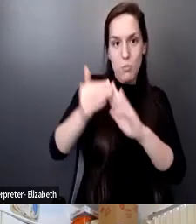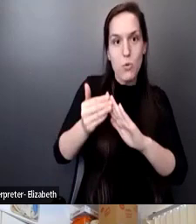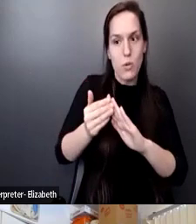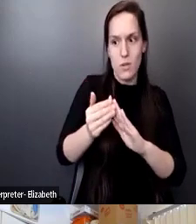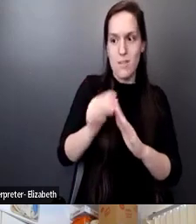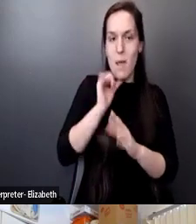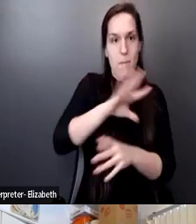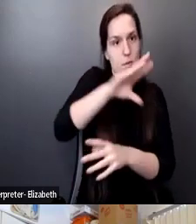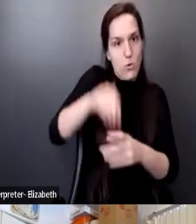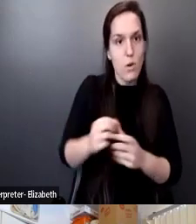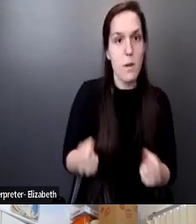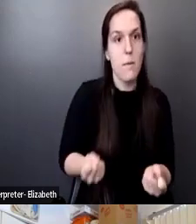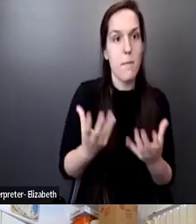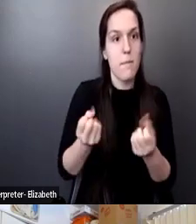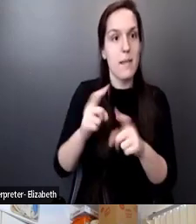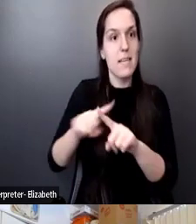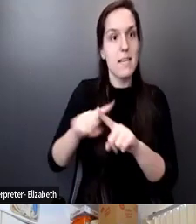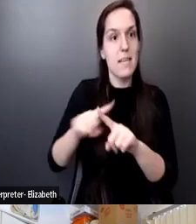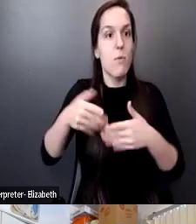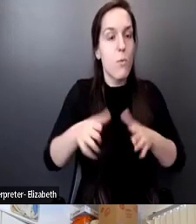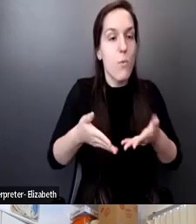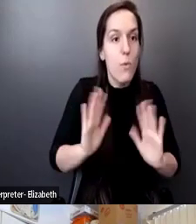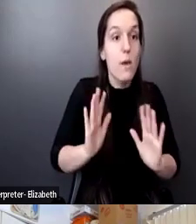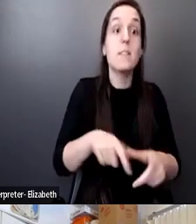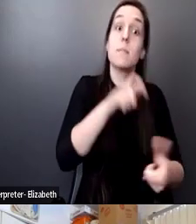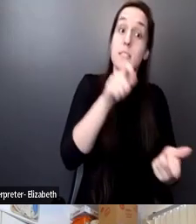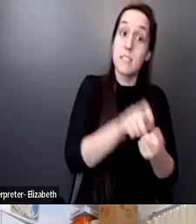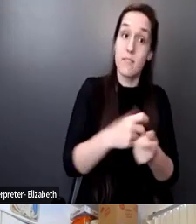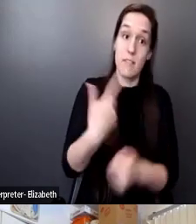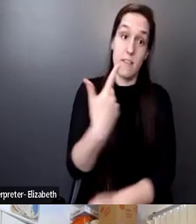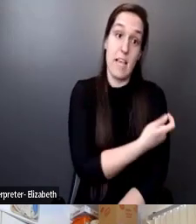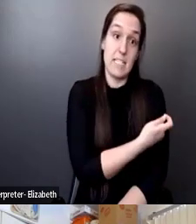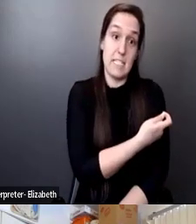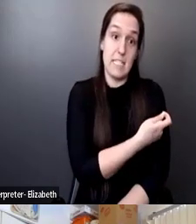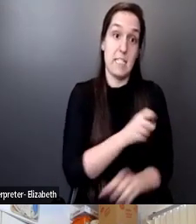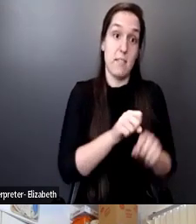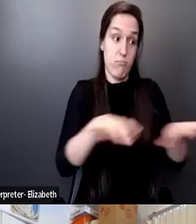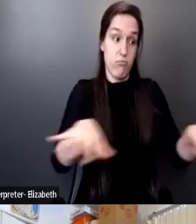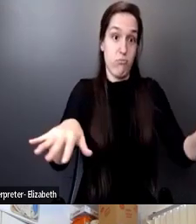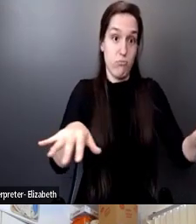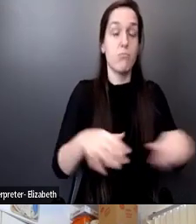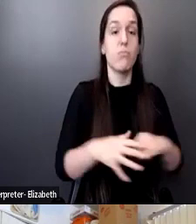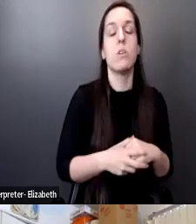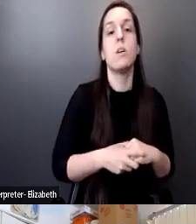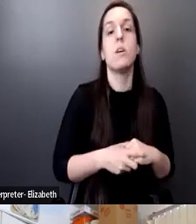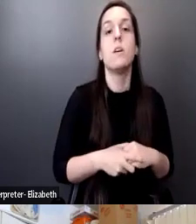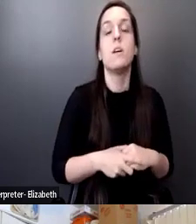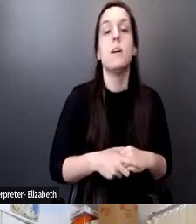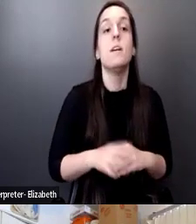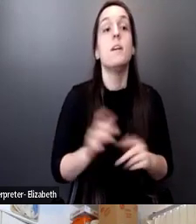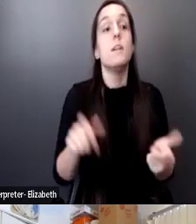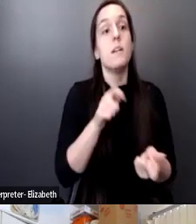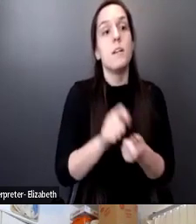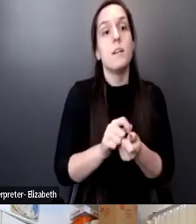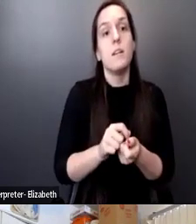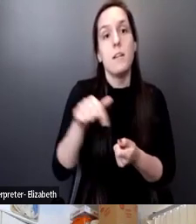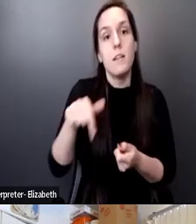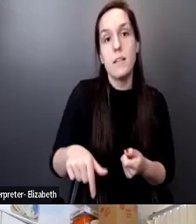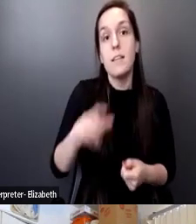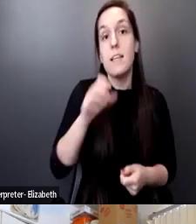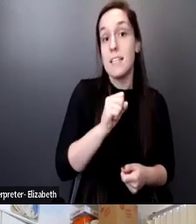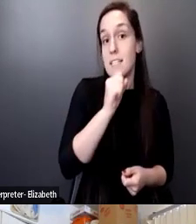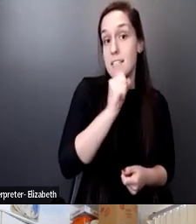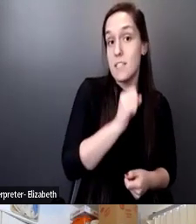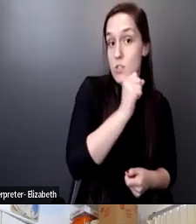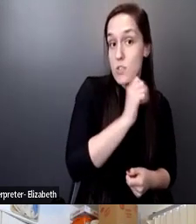levels, but particularly as we looked at vaccine rollouts. And so she, and particularly the elderly, disabled,